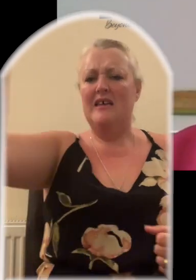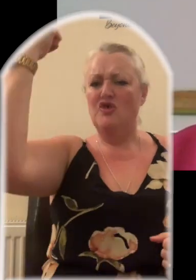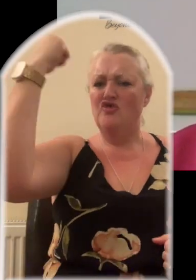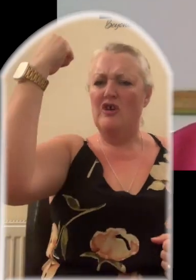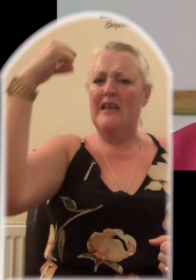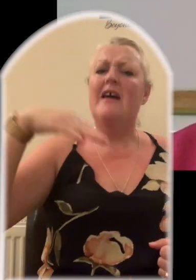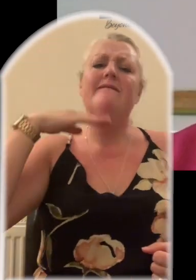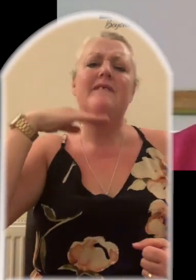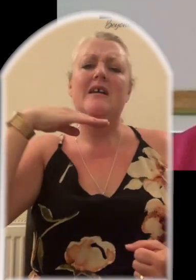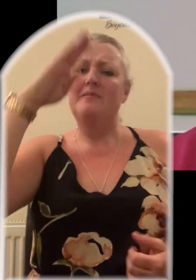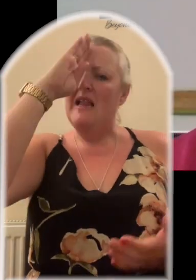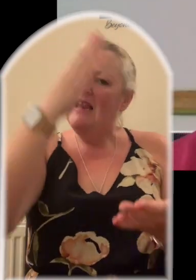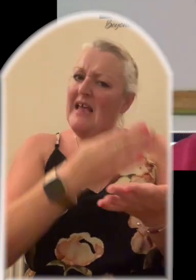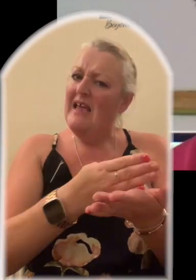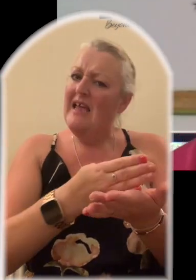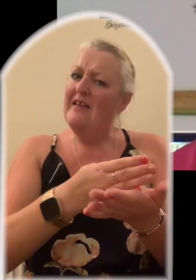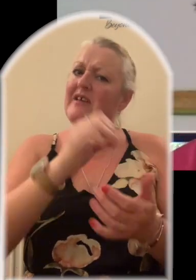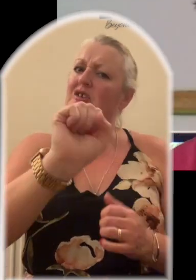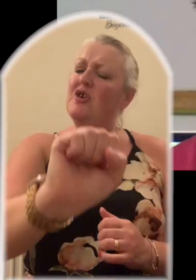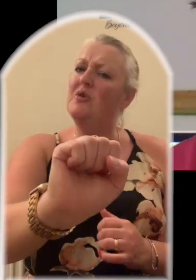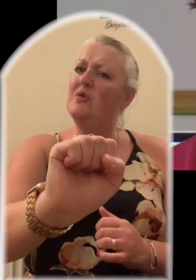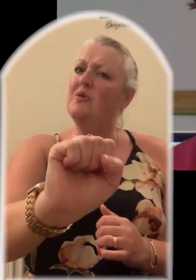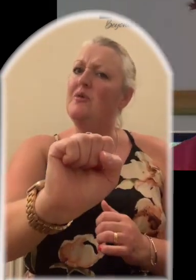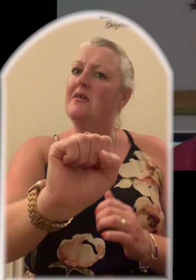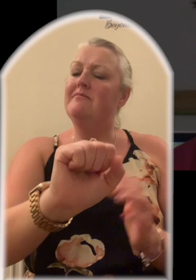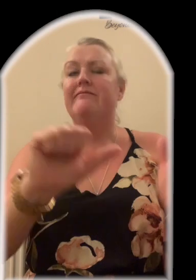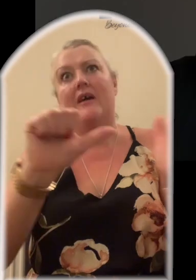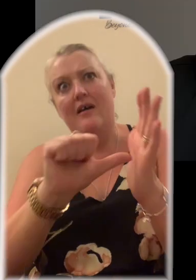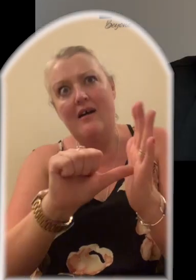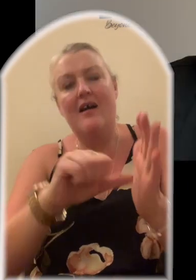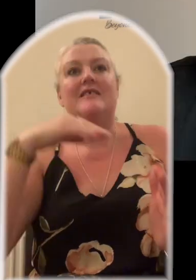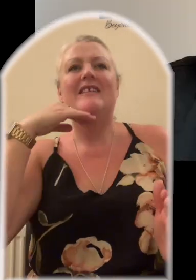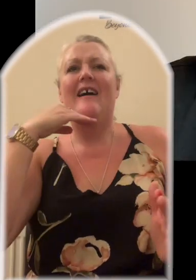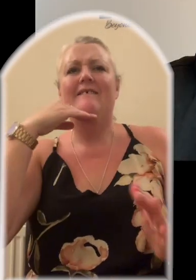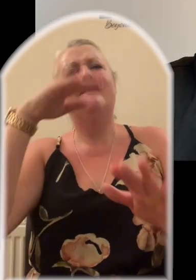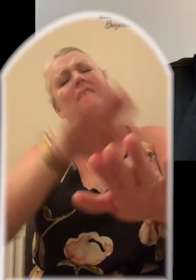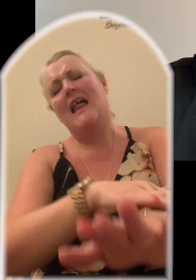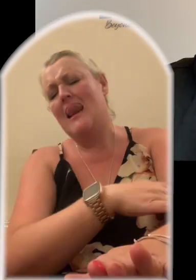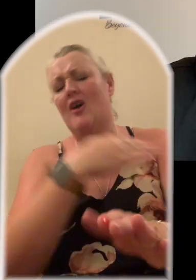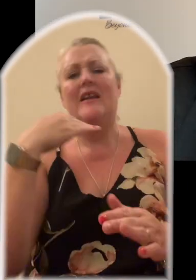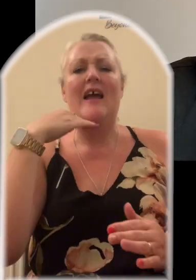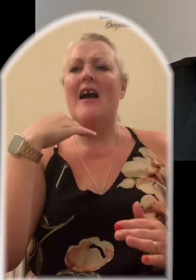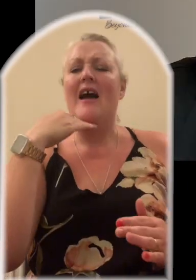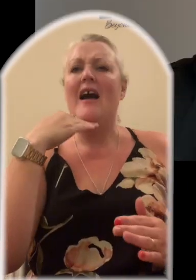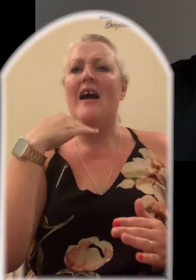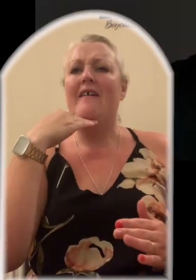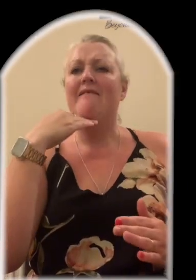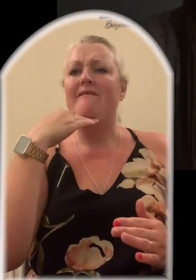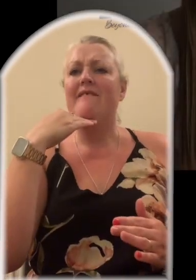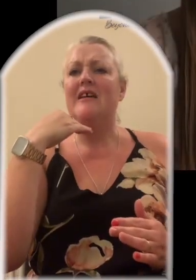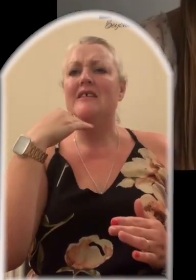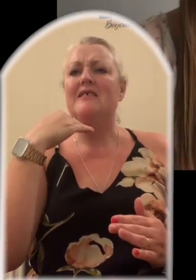and strong enough believe in you Hard enough and long enough